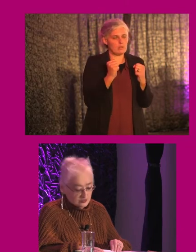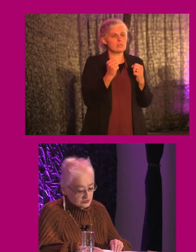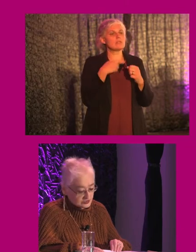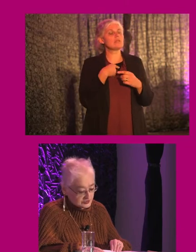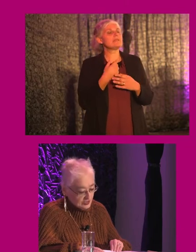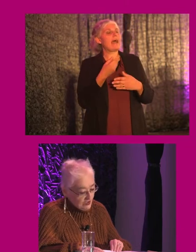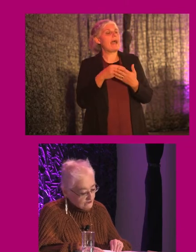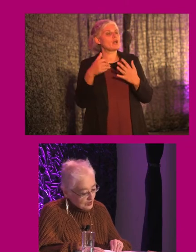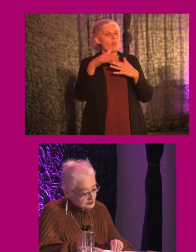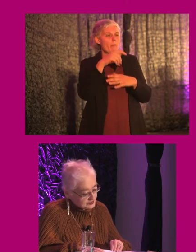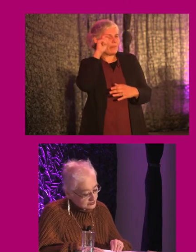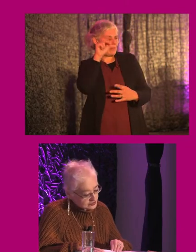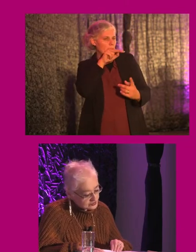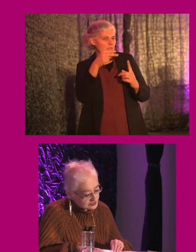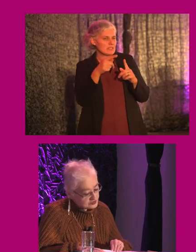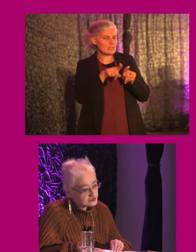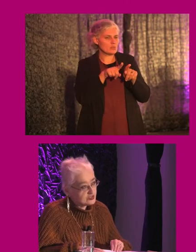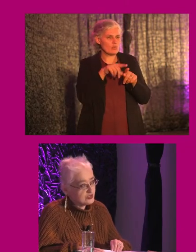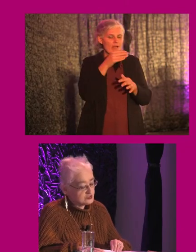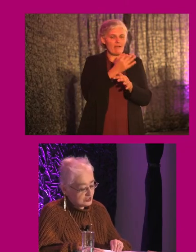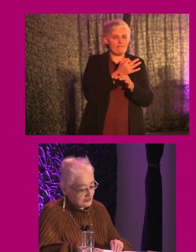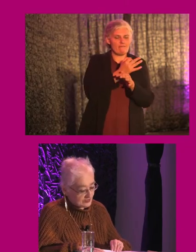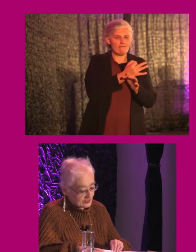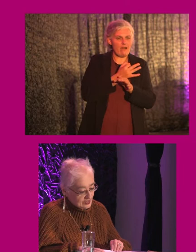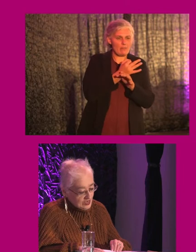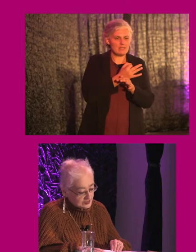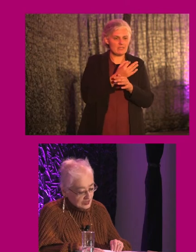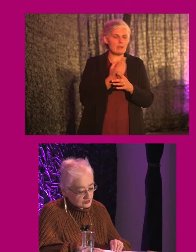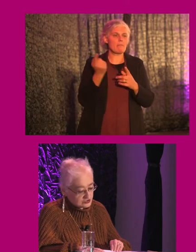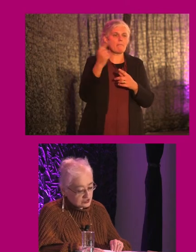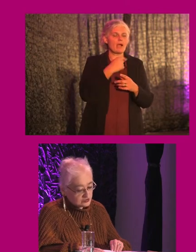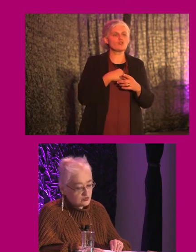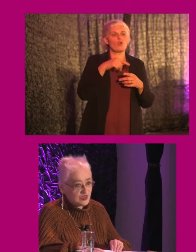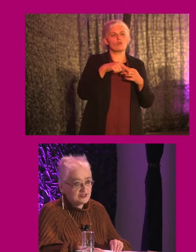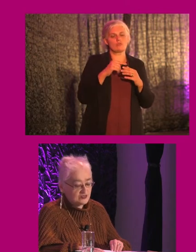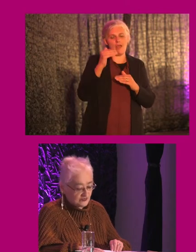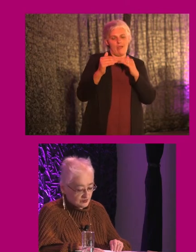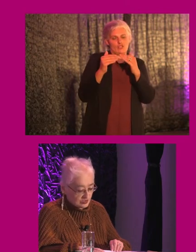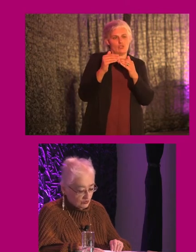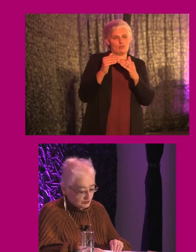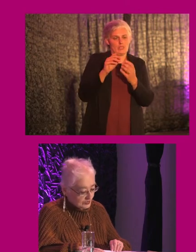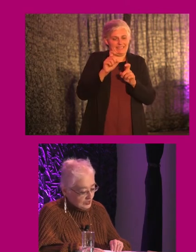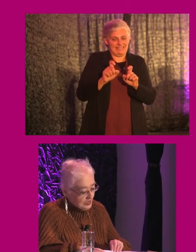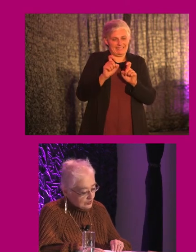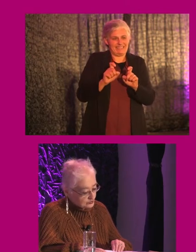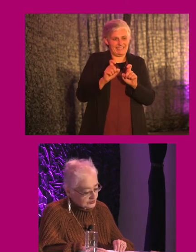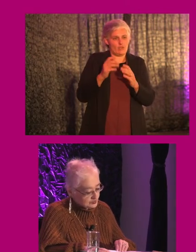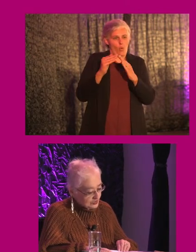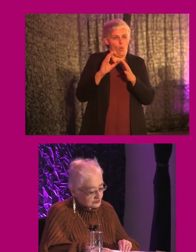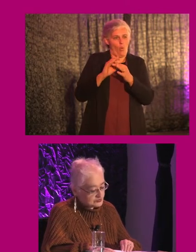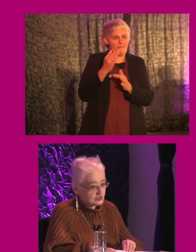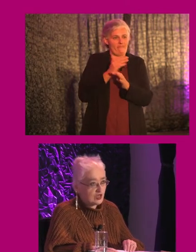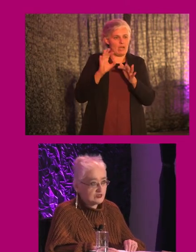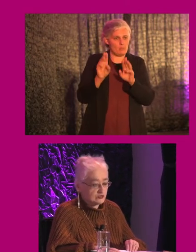considerations, families have returned to intergenerational living as adult children remain in the family home and working